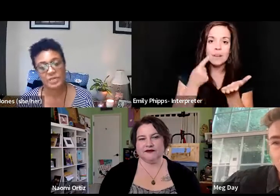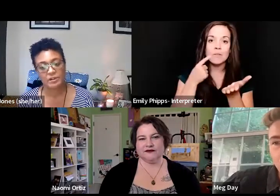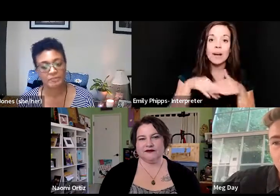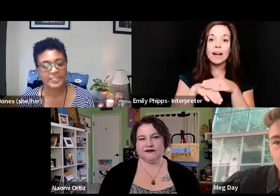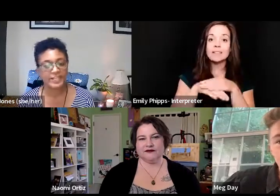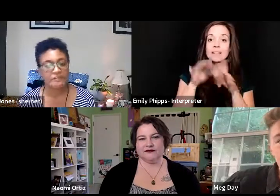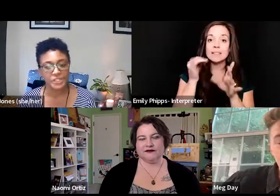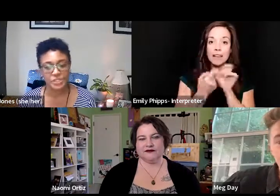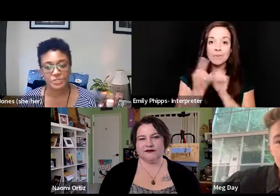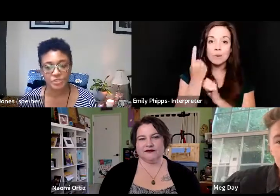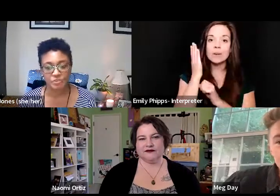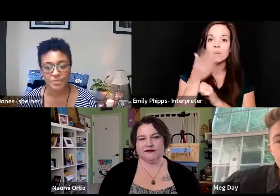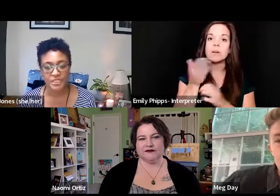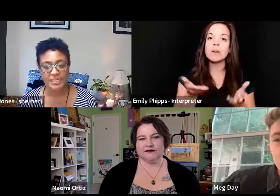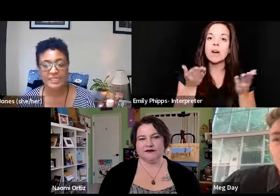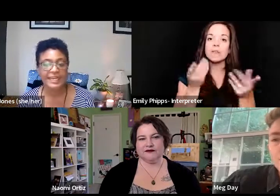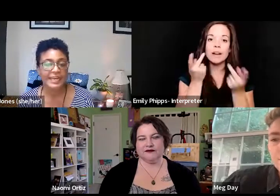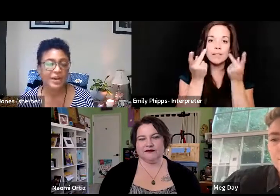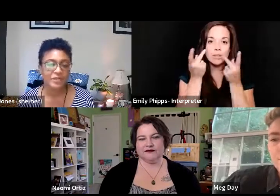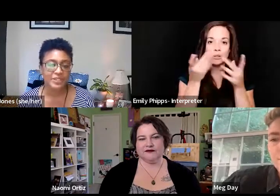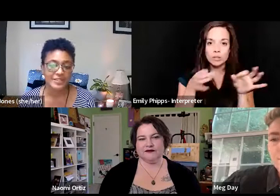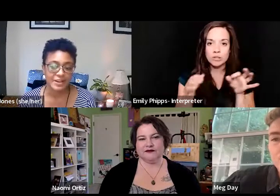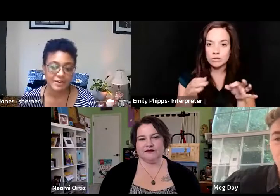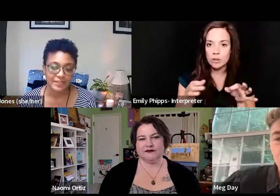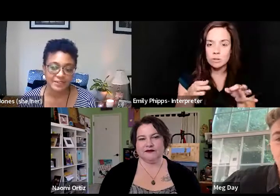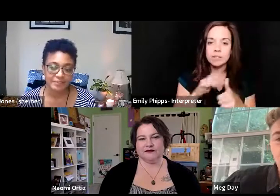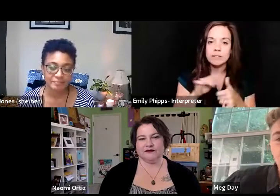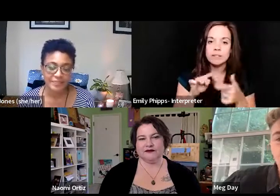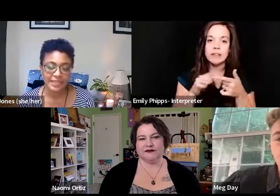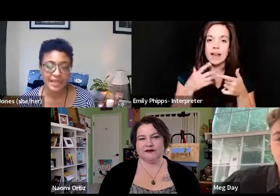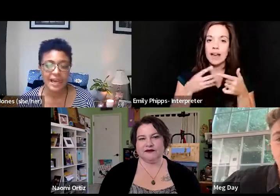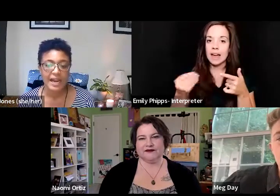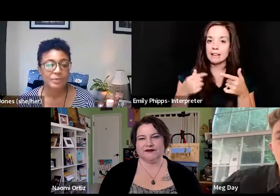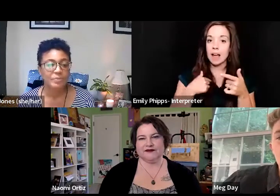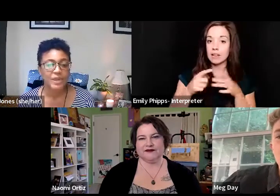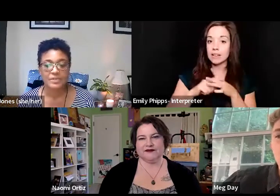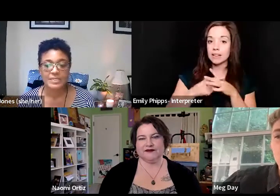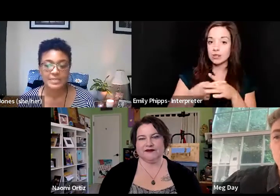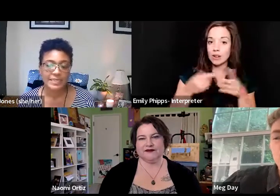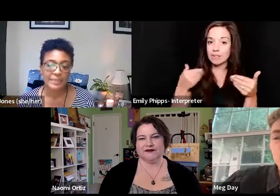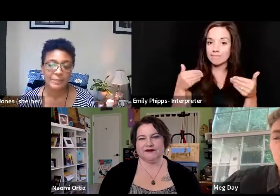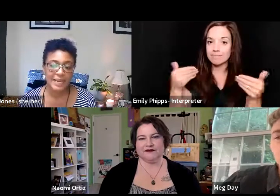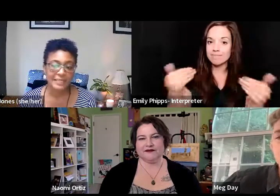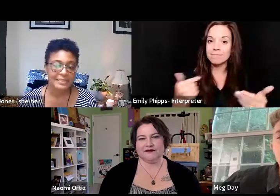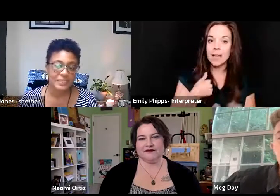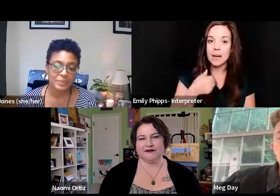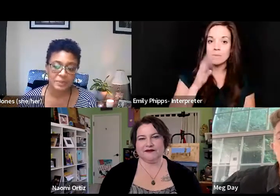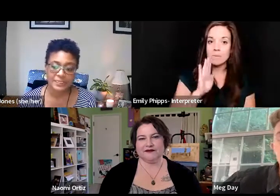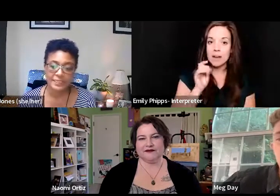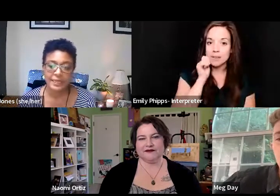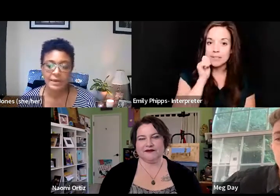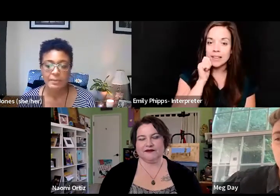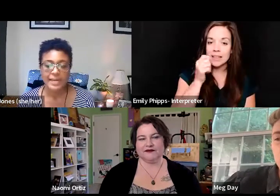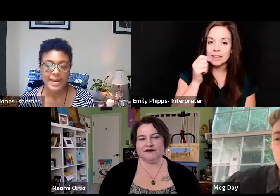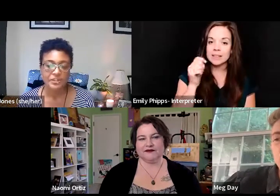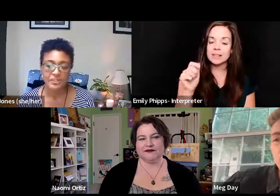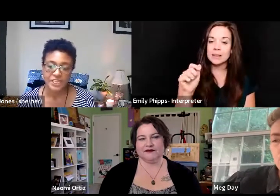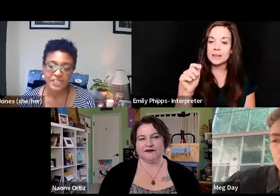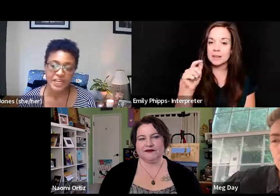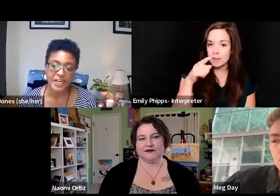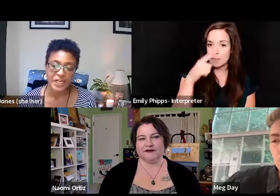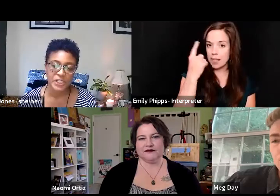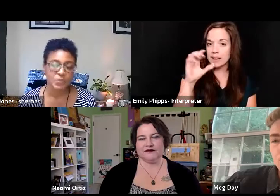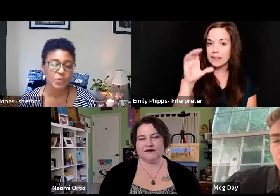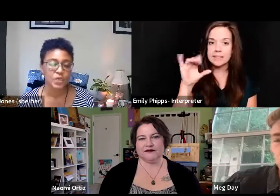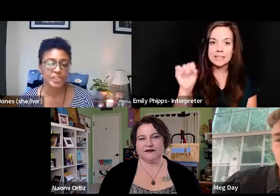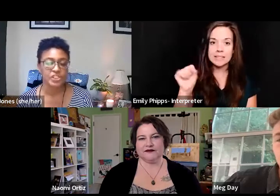tonight will be offering a visual description, and I'll get us started. I'm a brown-skinned Black cis woman. My natural